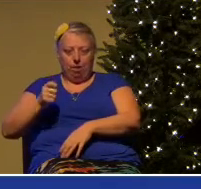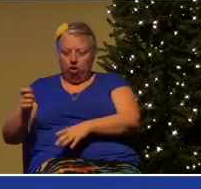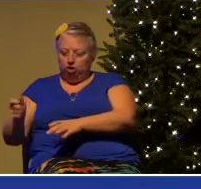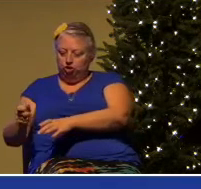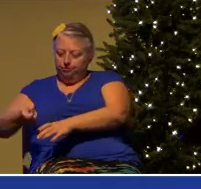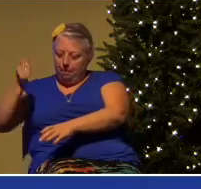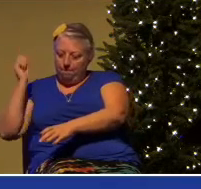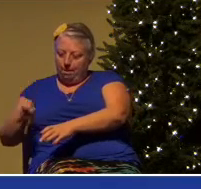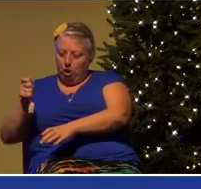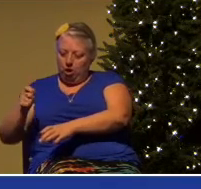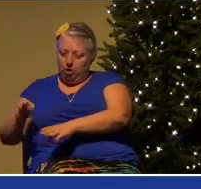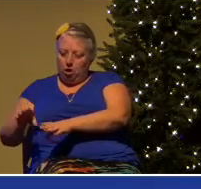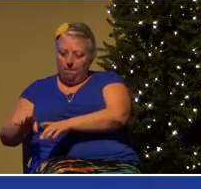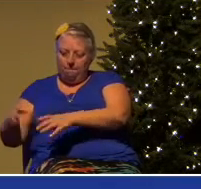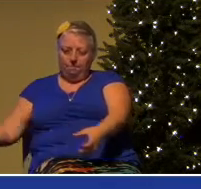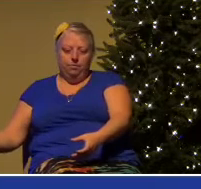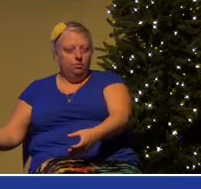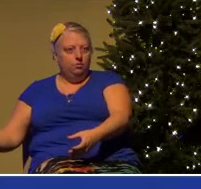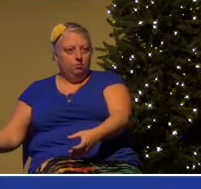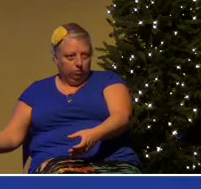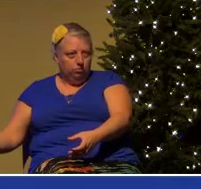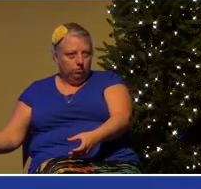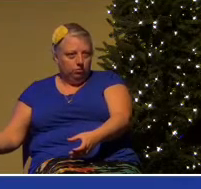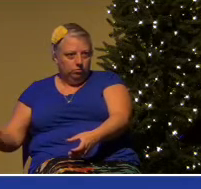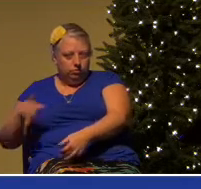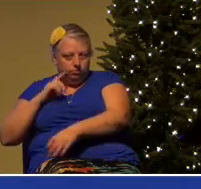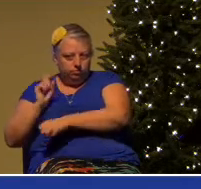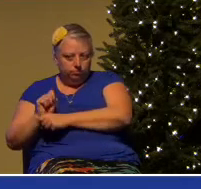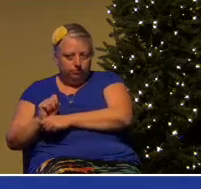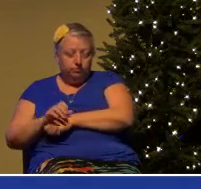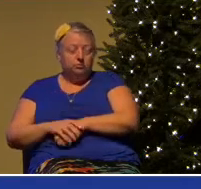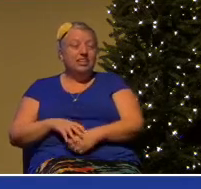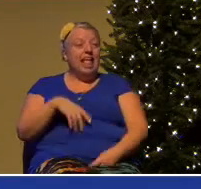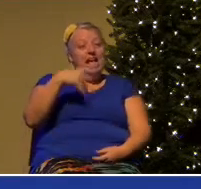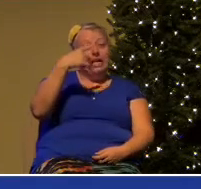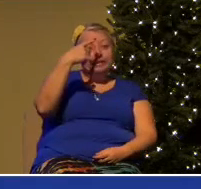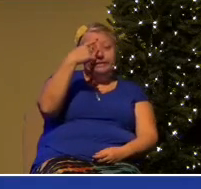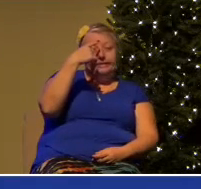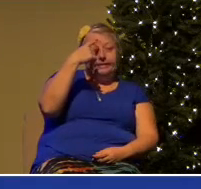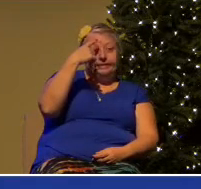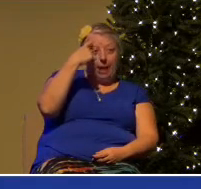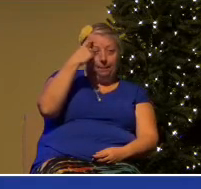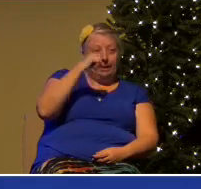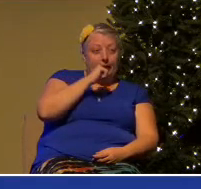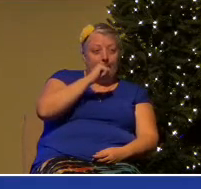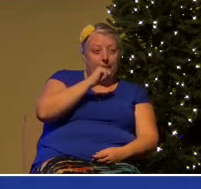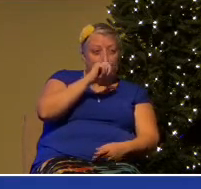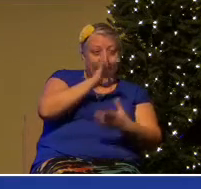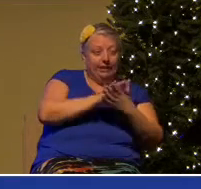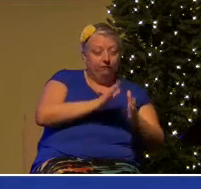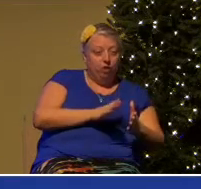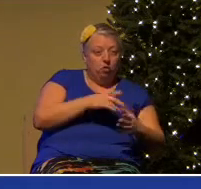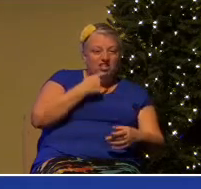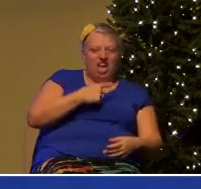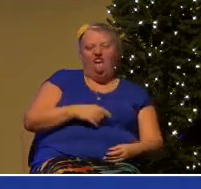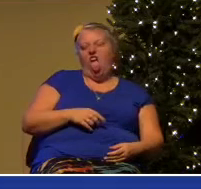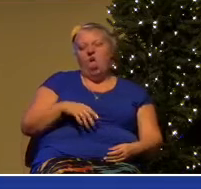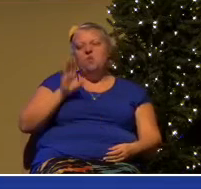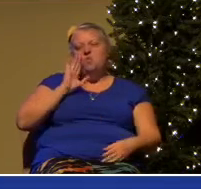happened anyway but the child of God knows that regardless of how it happened that was a moment of revelation